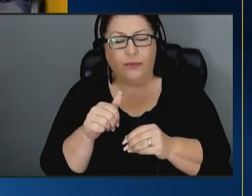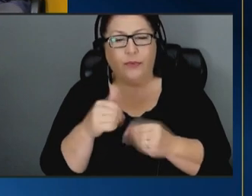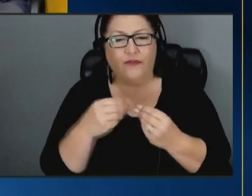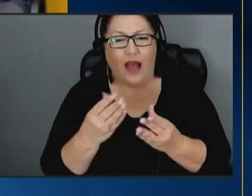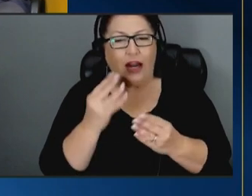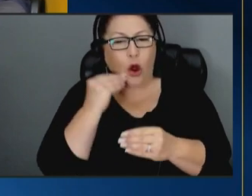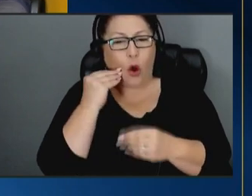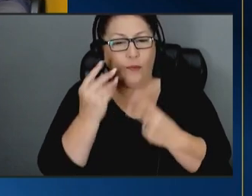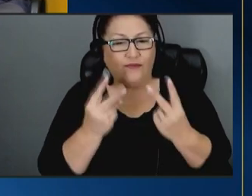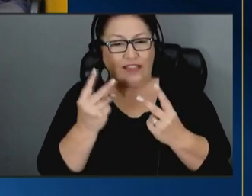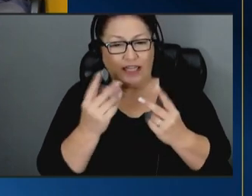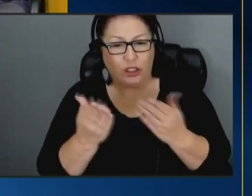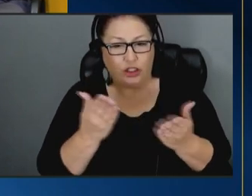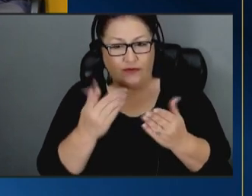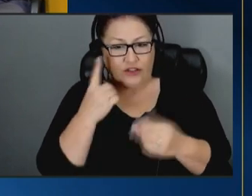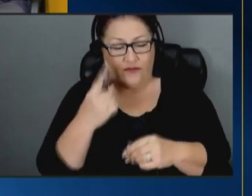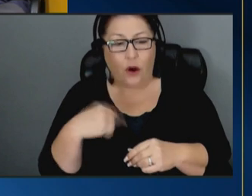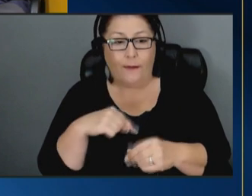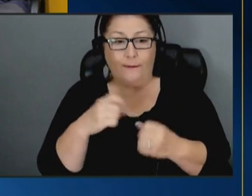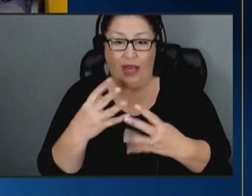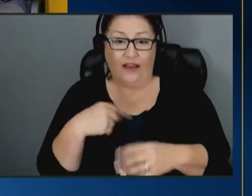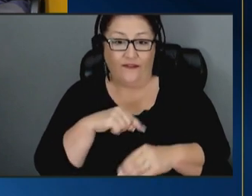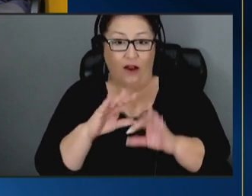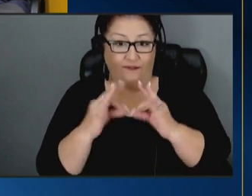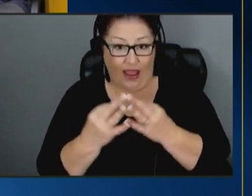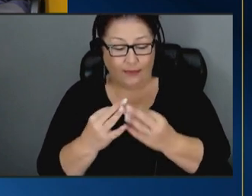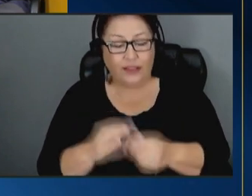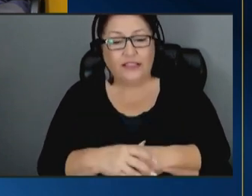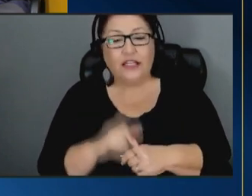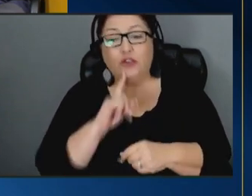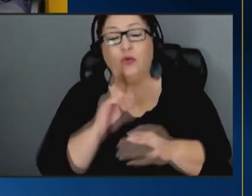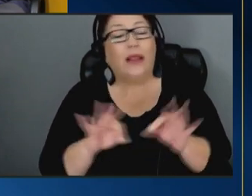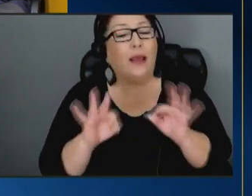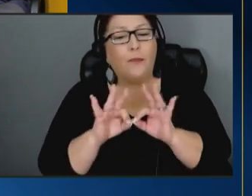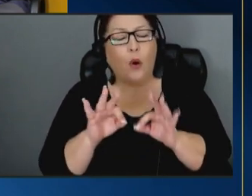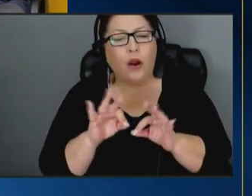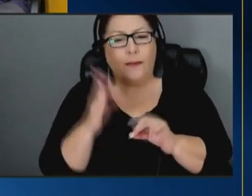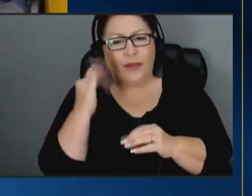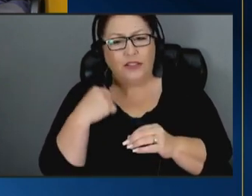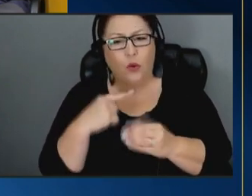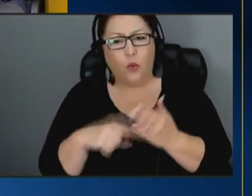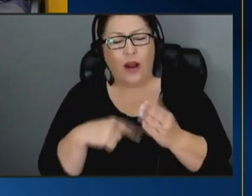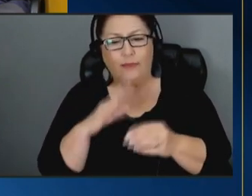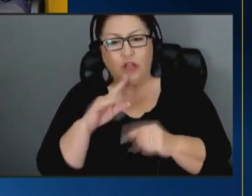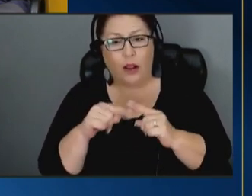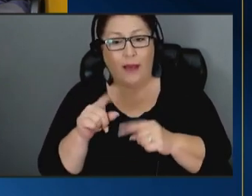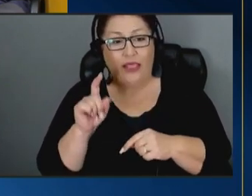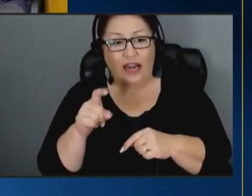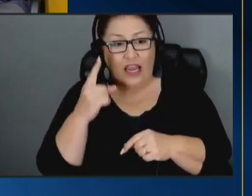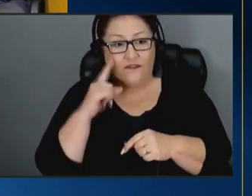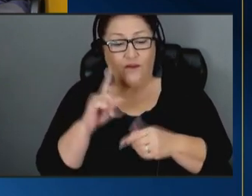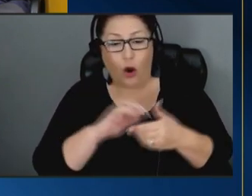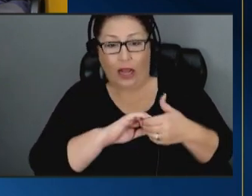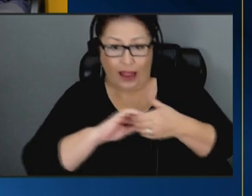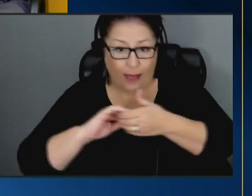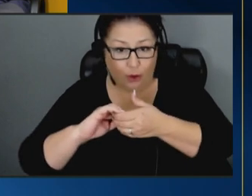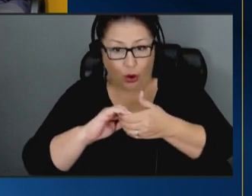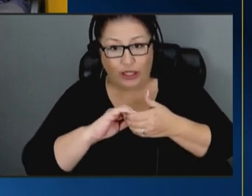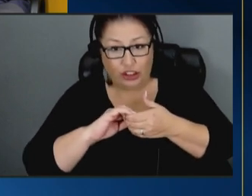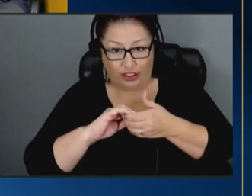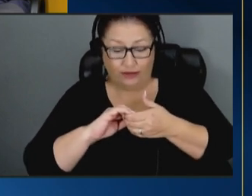for many of our our families um it's important because what i'm talking about is the need for collaboration and partnership